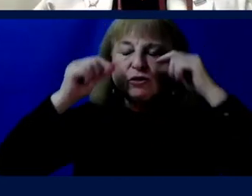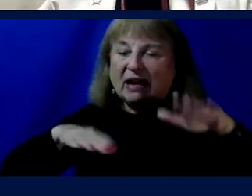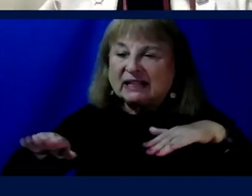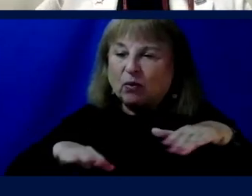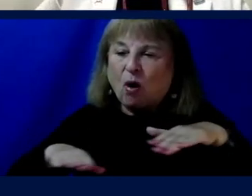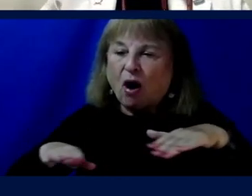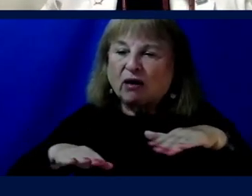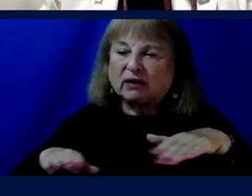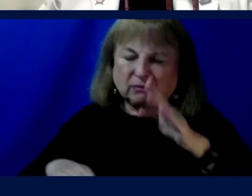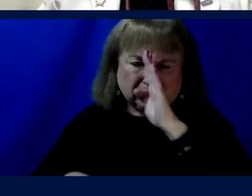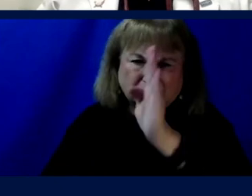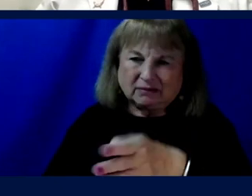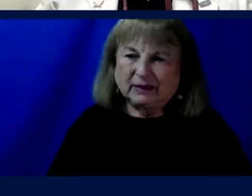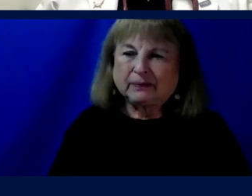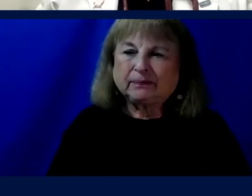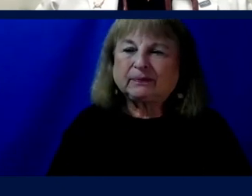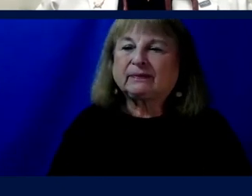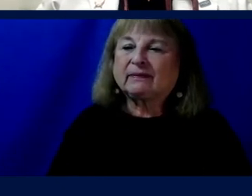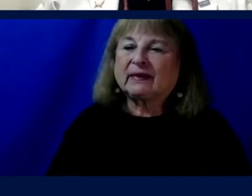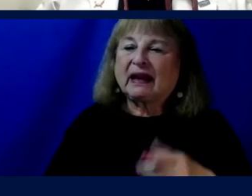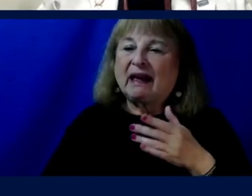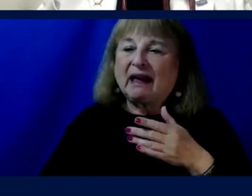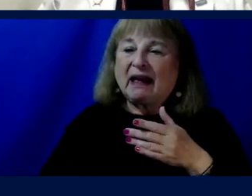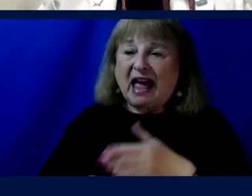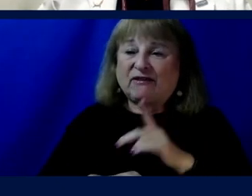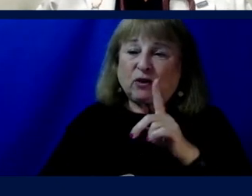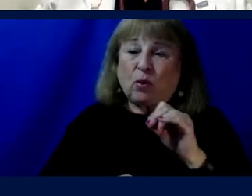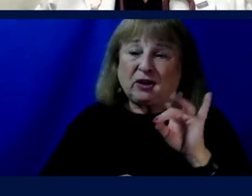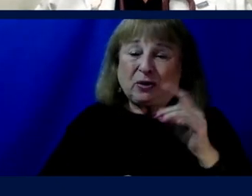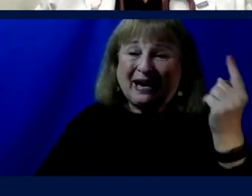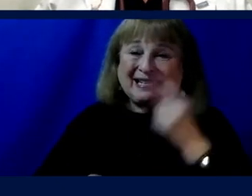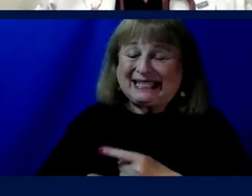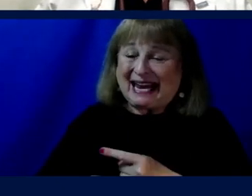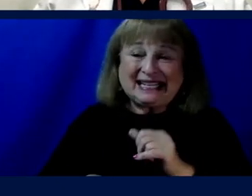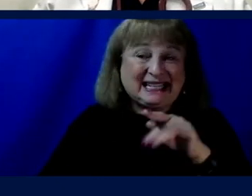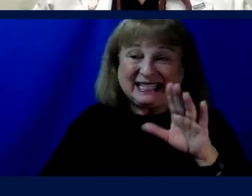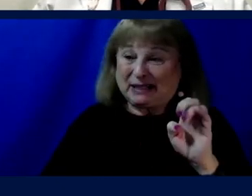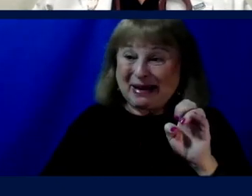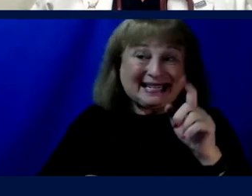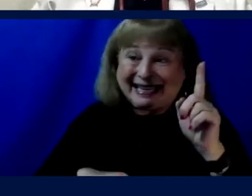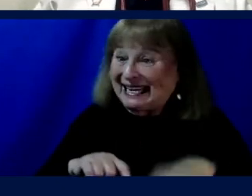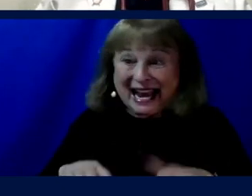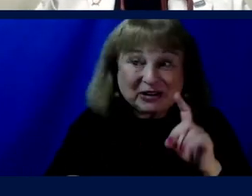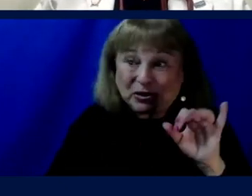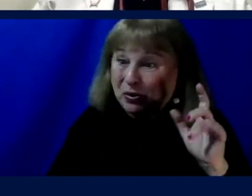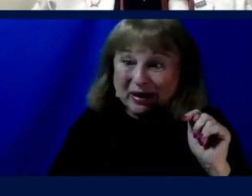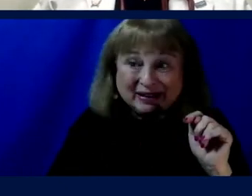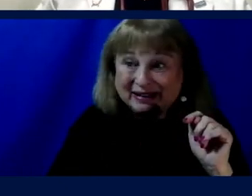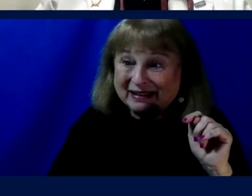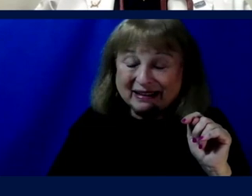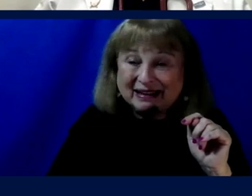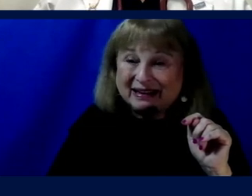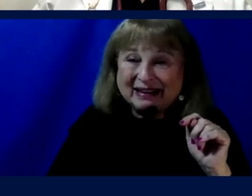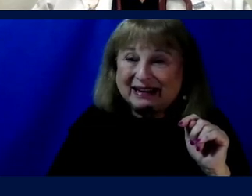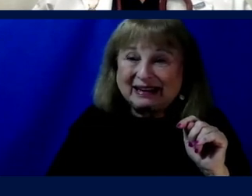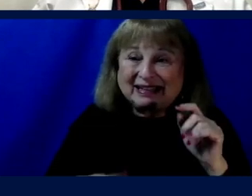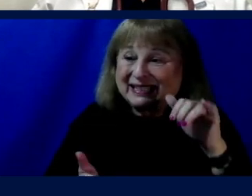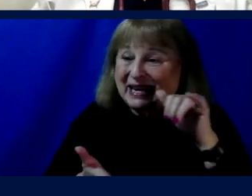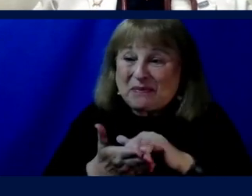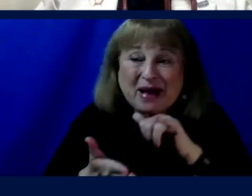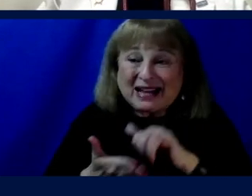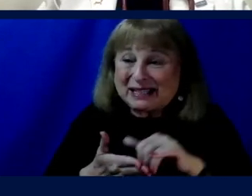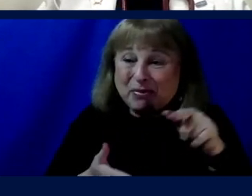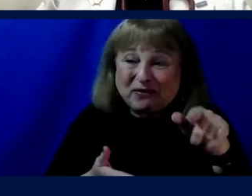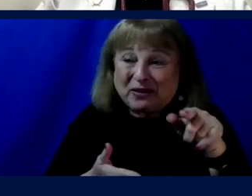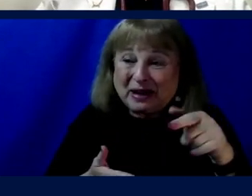propel forward in a straight line. After 180 days of space, he cannot do this. This is not a possible task for